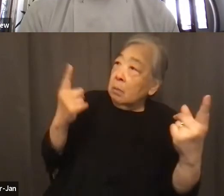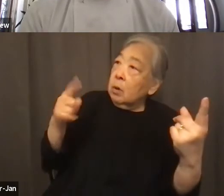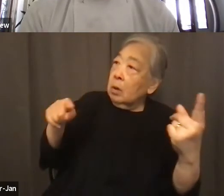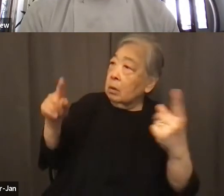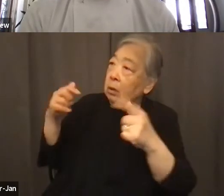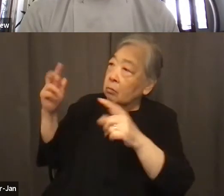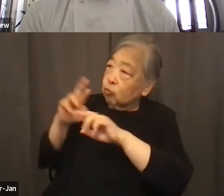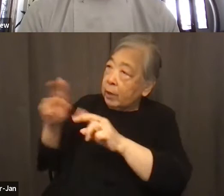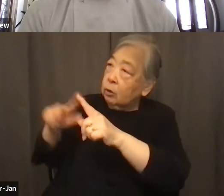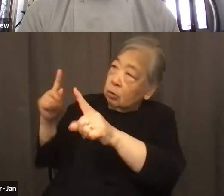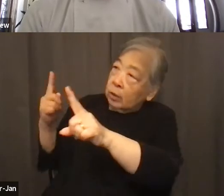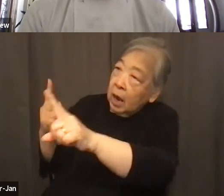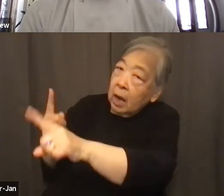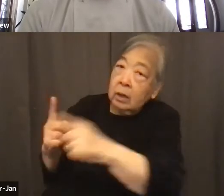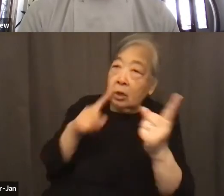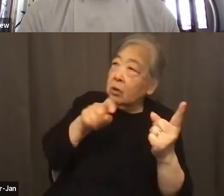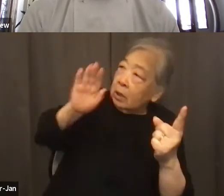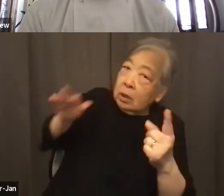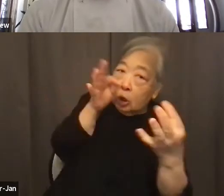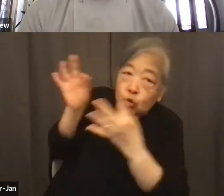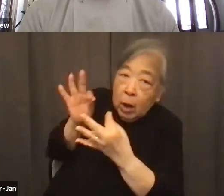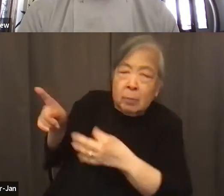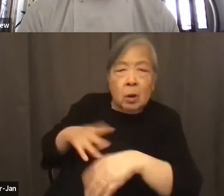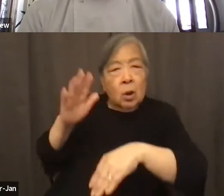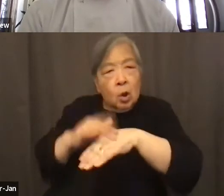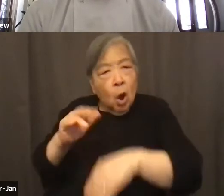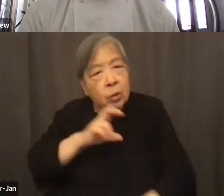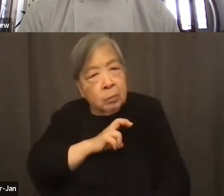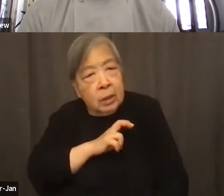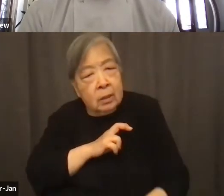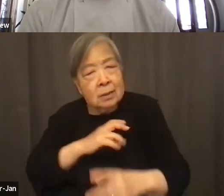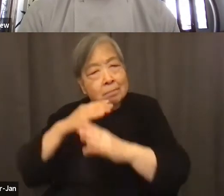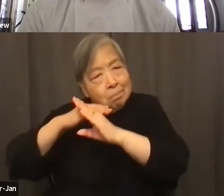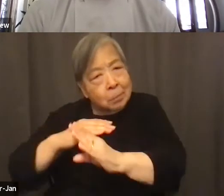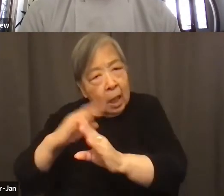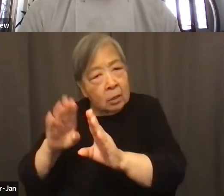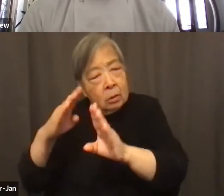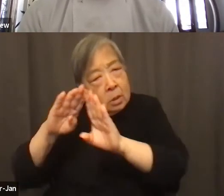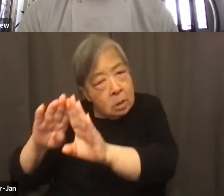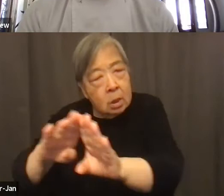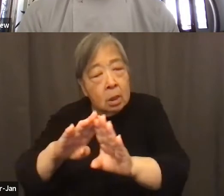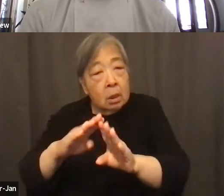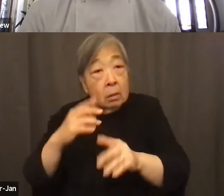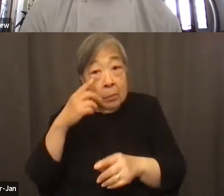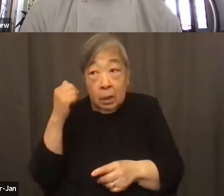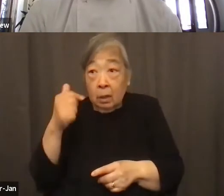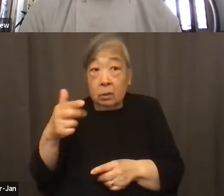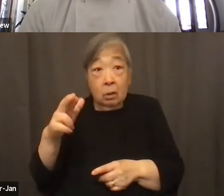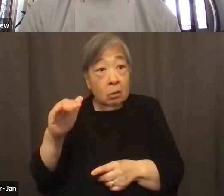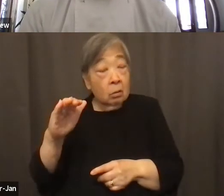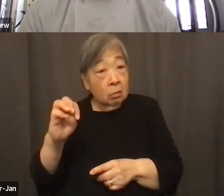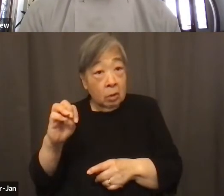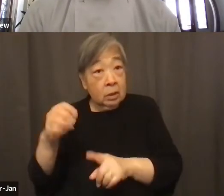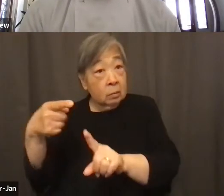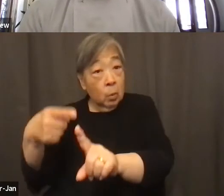You know, and delegate, call the police, block the door. Right, because to Grace's point, their lady being spat